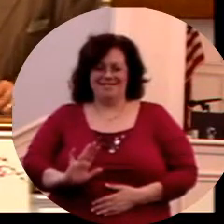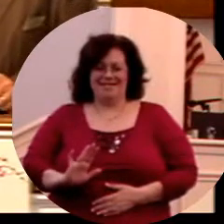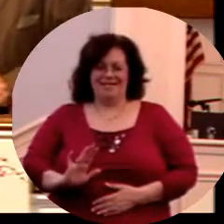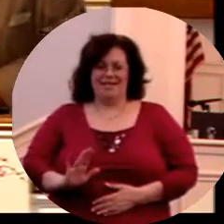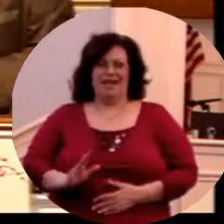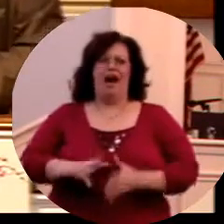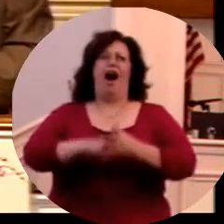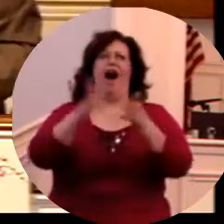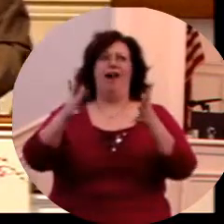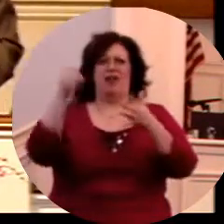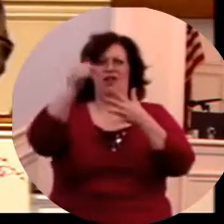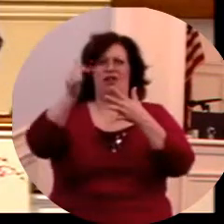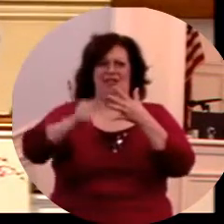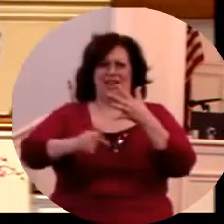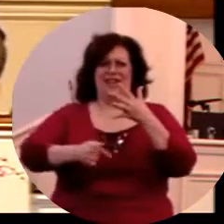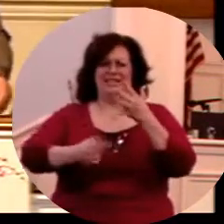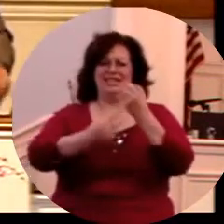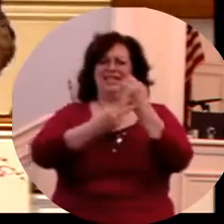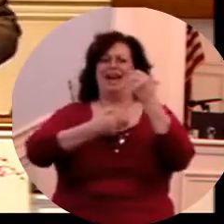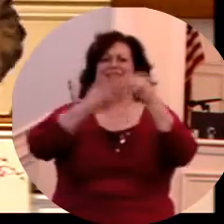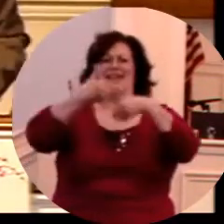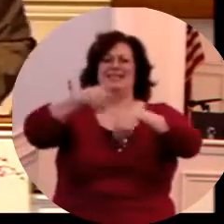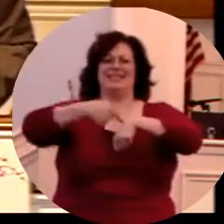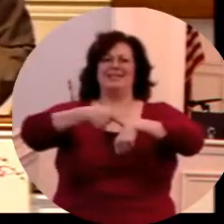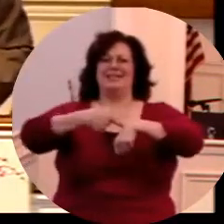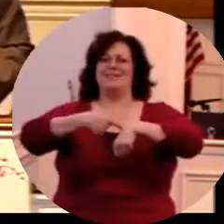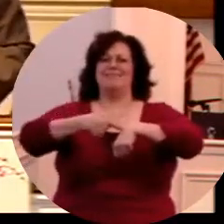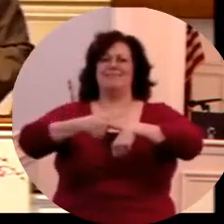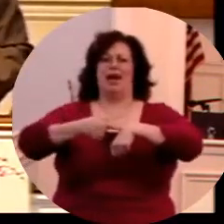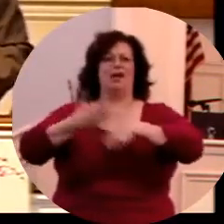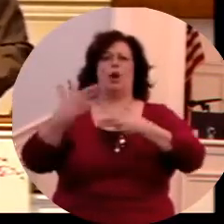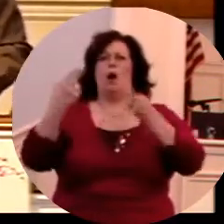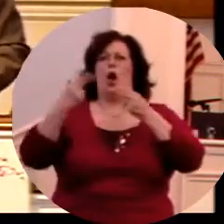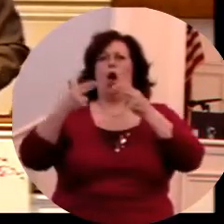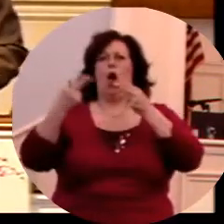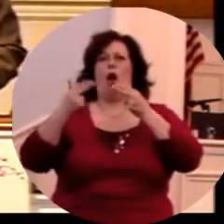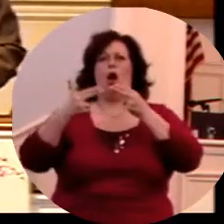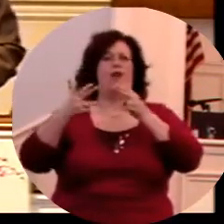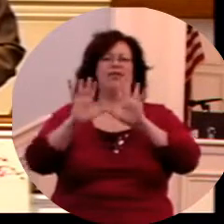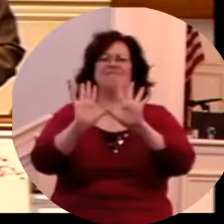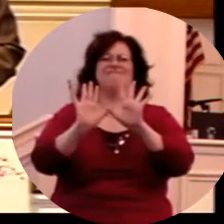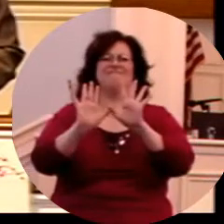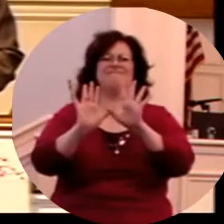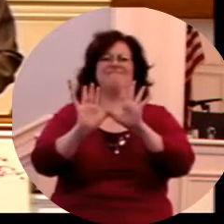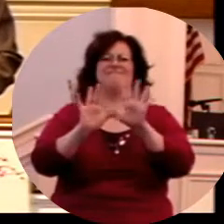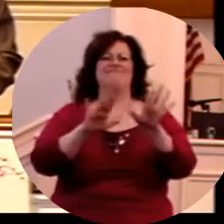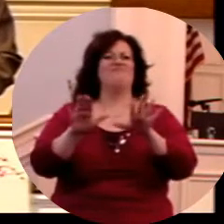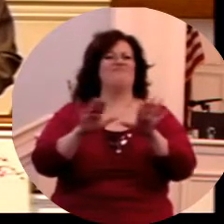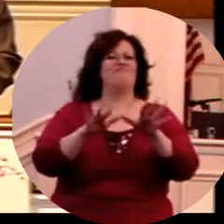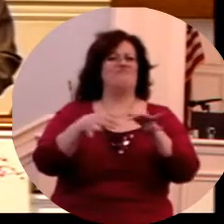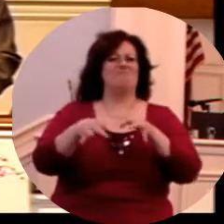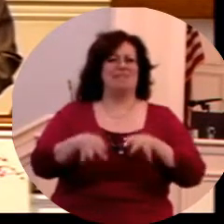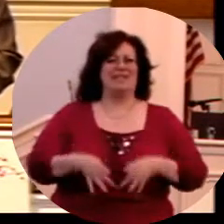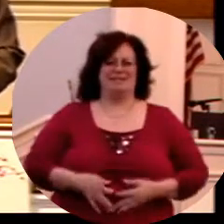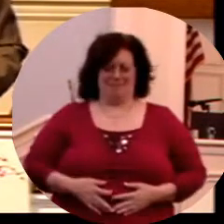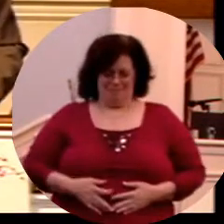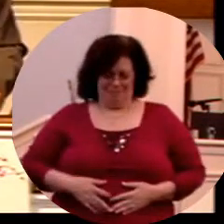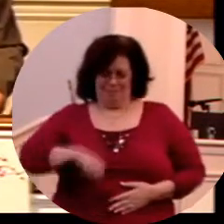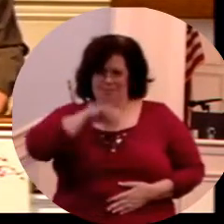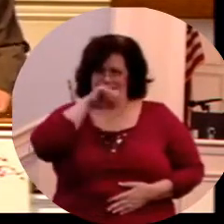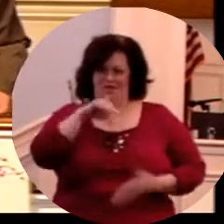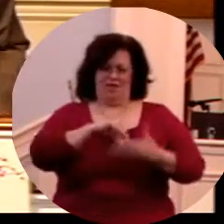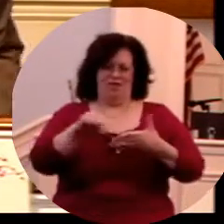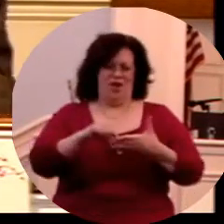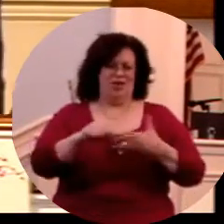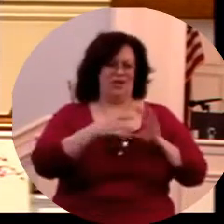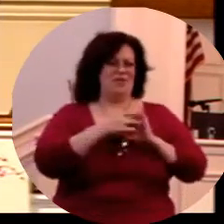I've got some other things that's really interesting I want to give you. I don't want to just rush through it. Hebrews 11, I love these